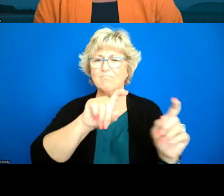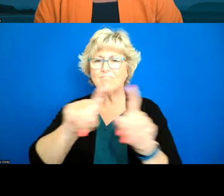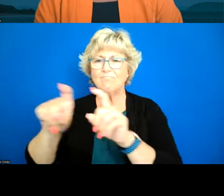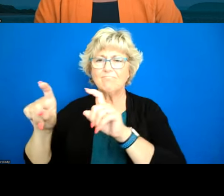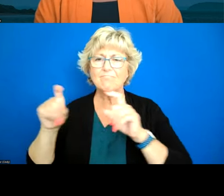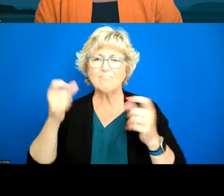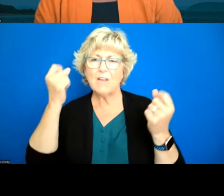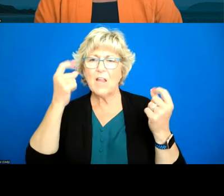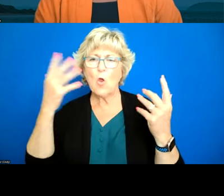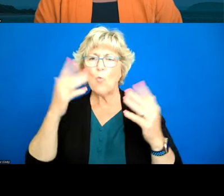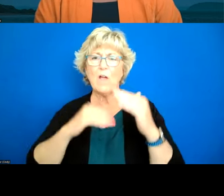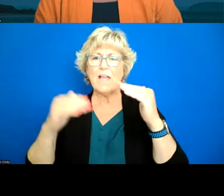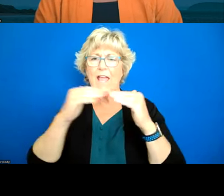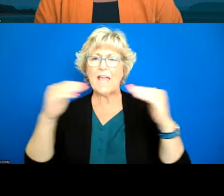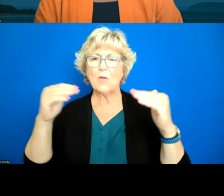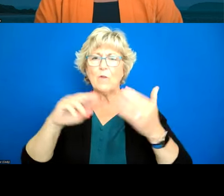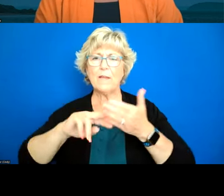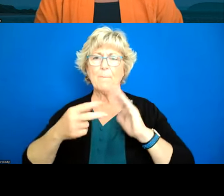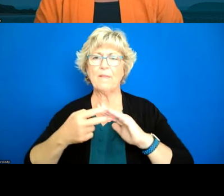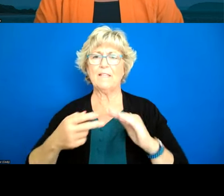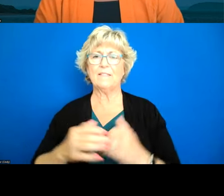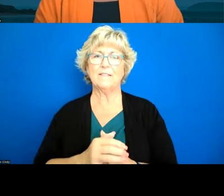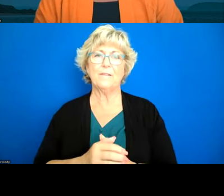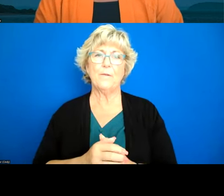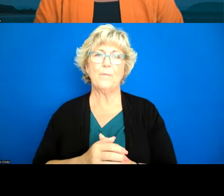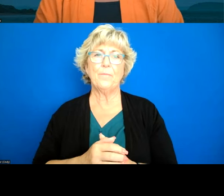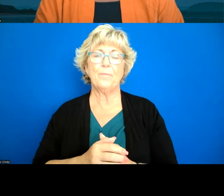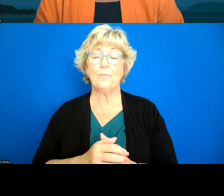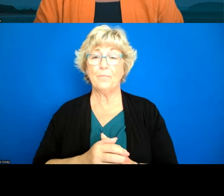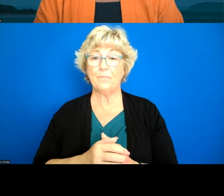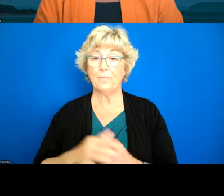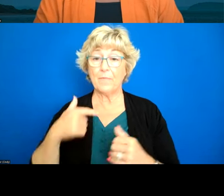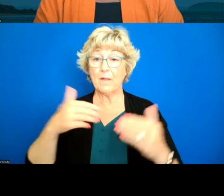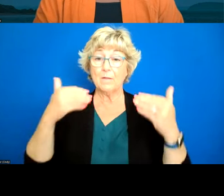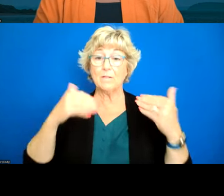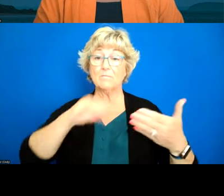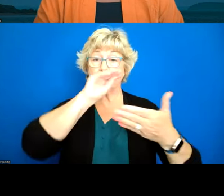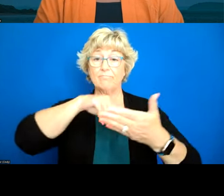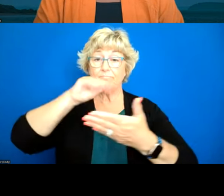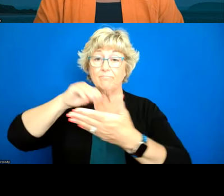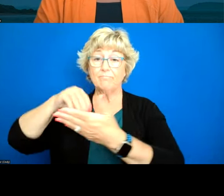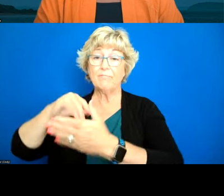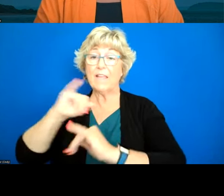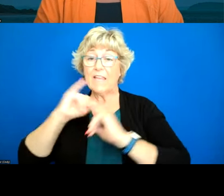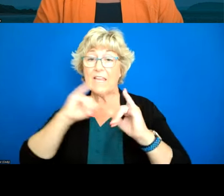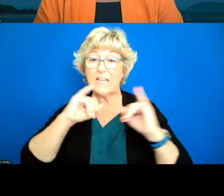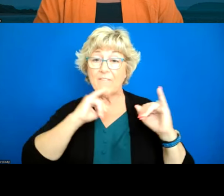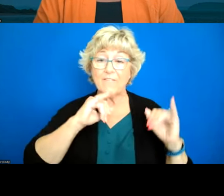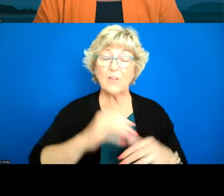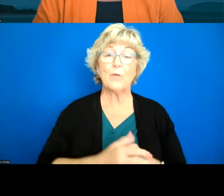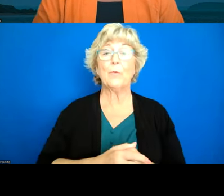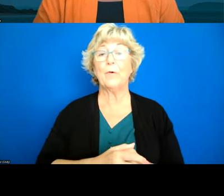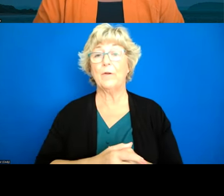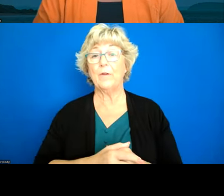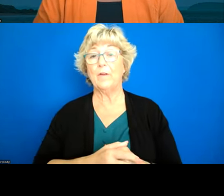departments what equity means to them specifically so we completed a qualitative interview we also completed a or